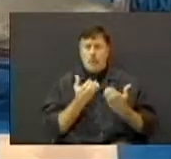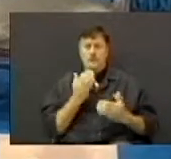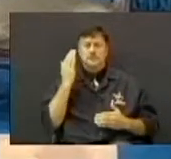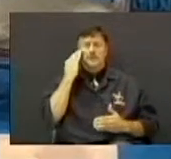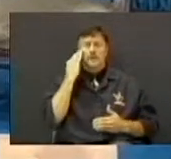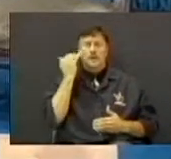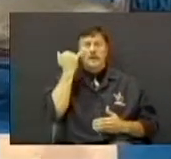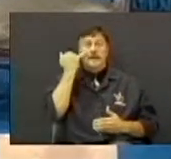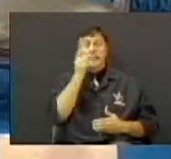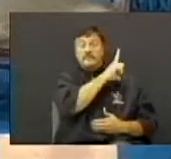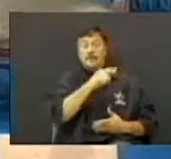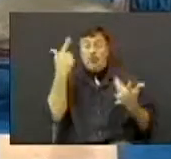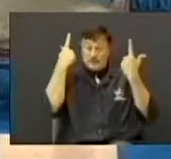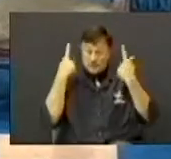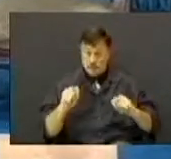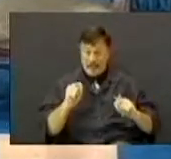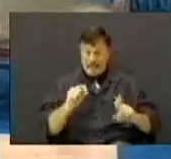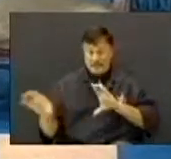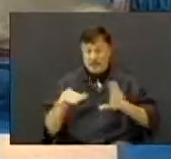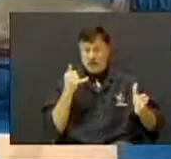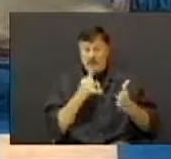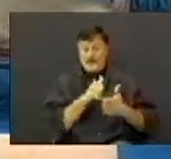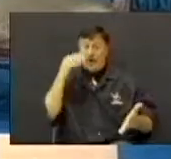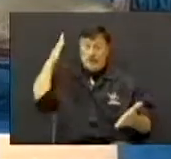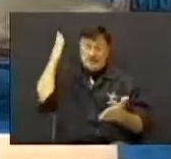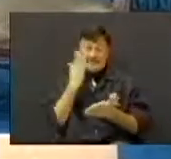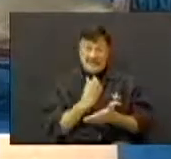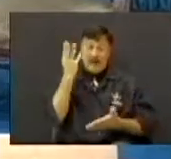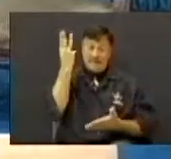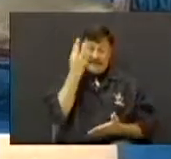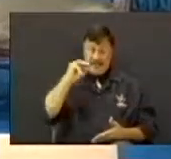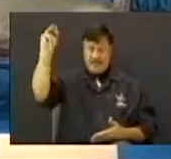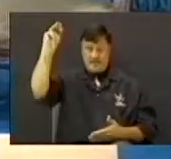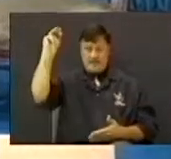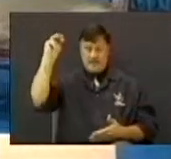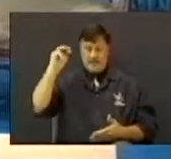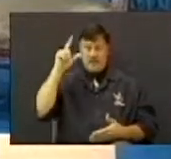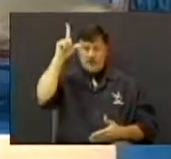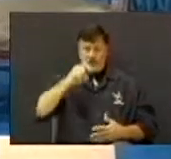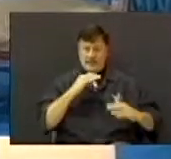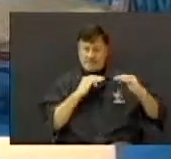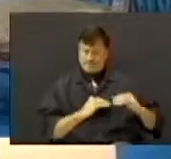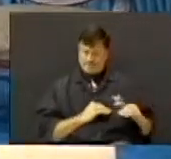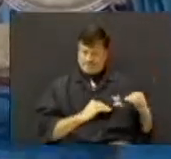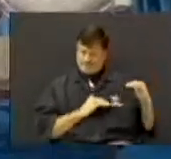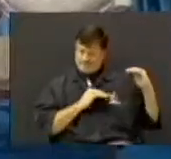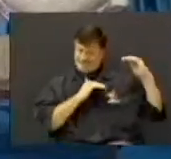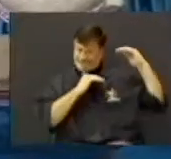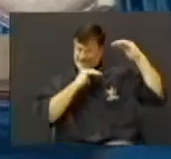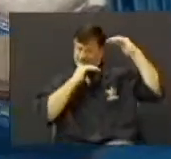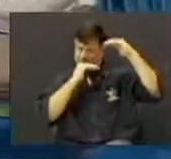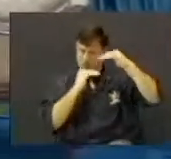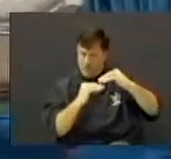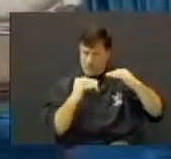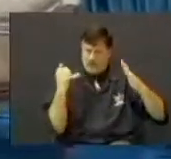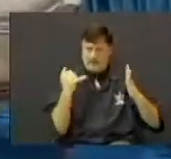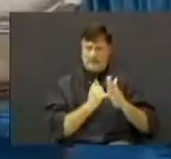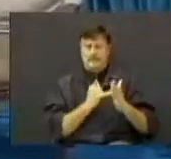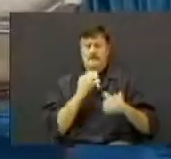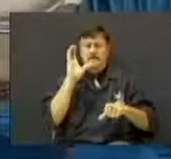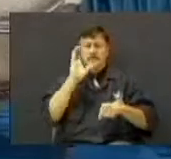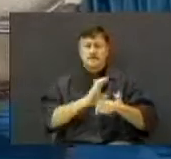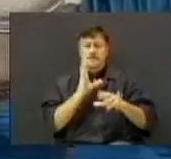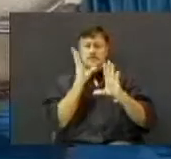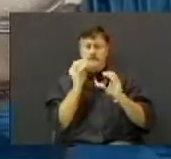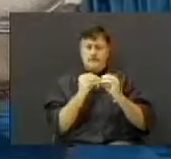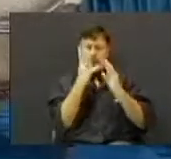God's trying to do it, you ought not to hinder it. You ought to promote it. You ought to thank God. If church is